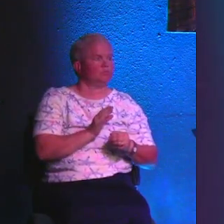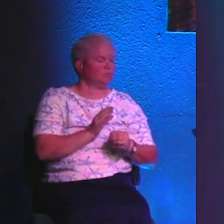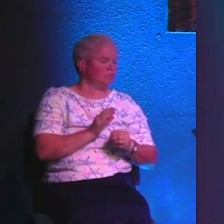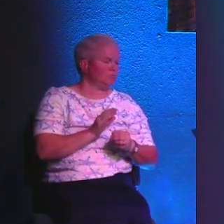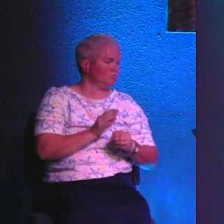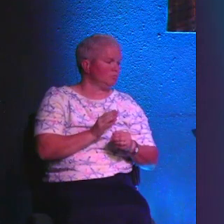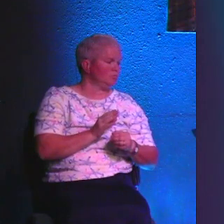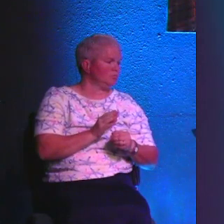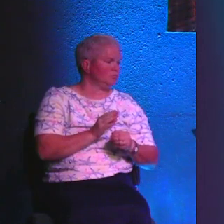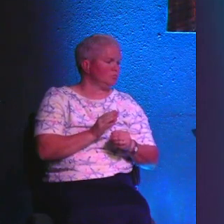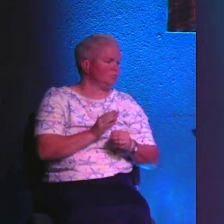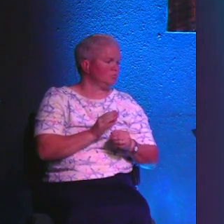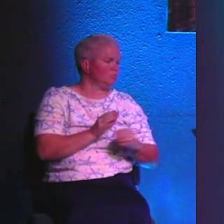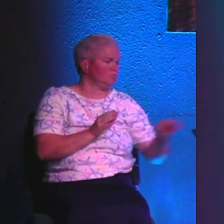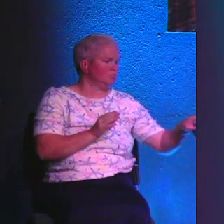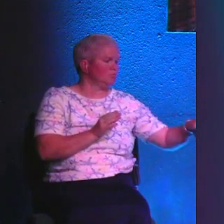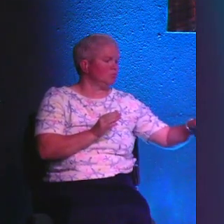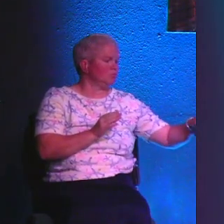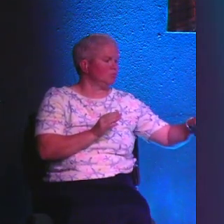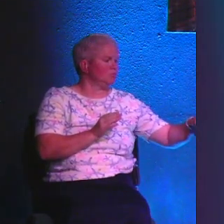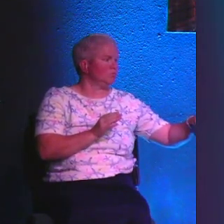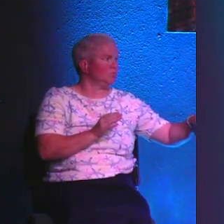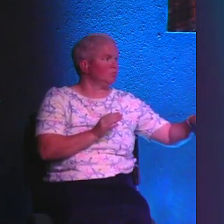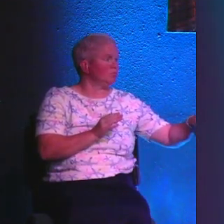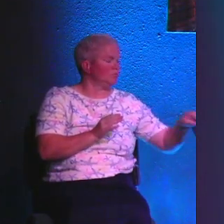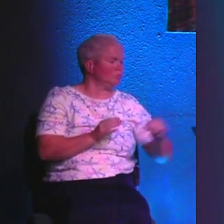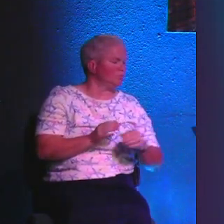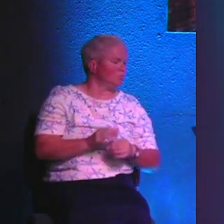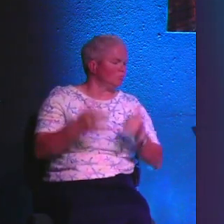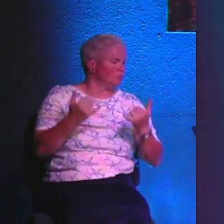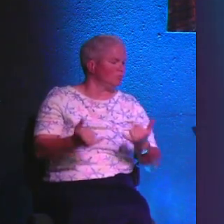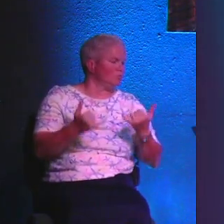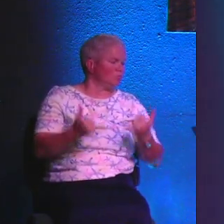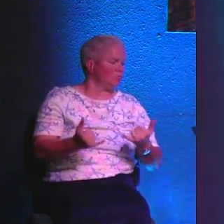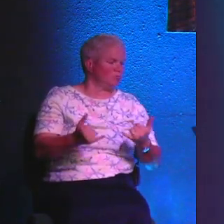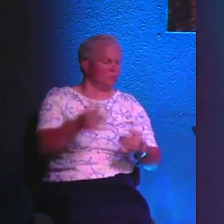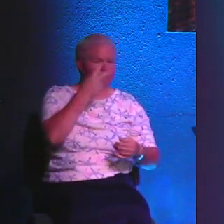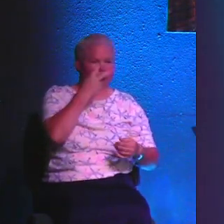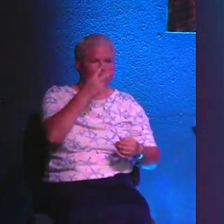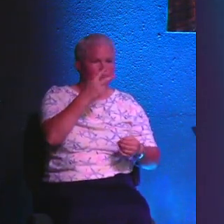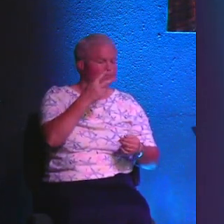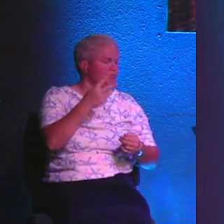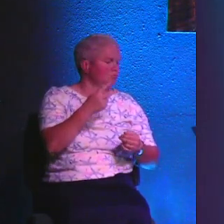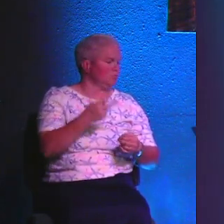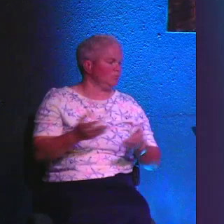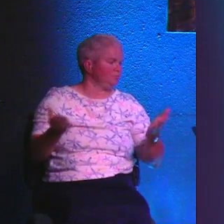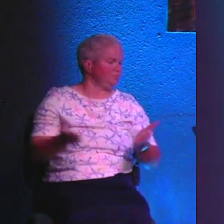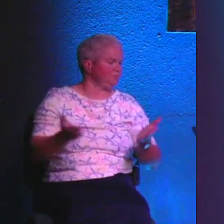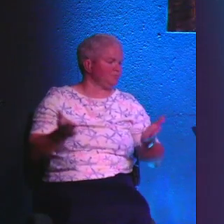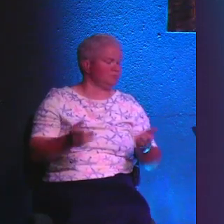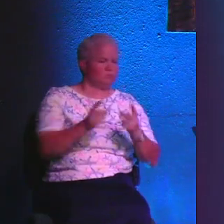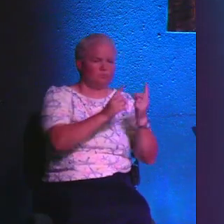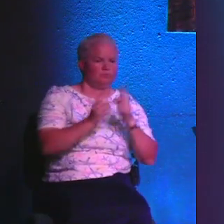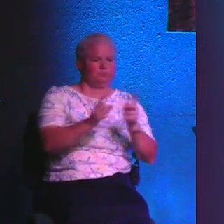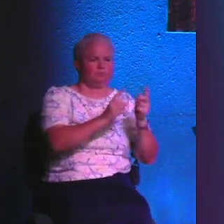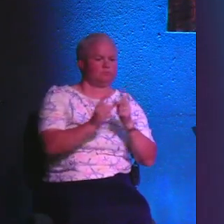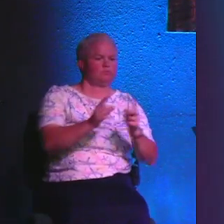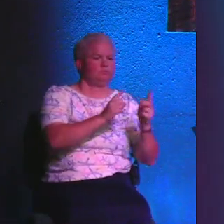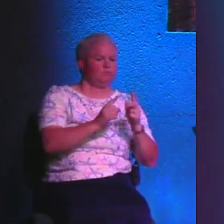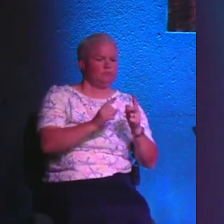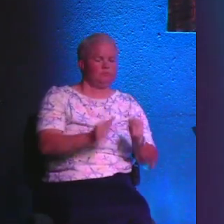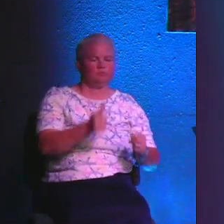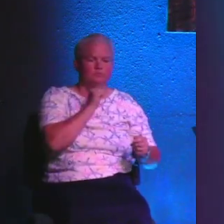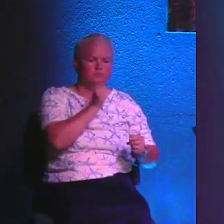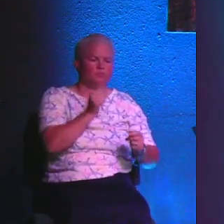This too is an active process on our part and today we will also see what we need to do and